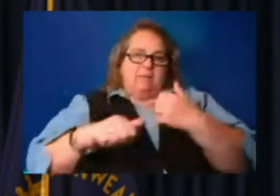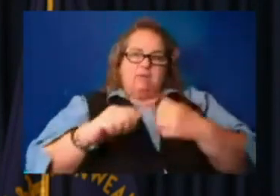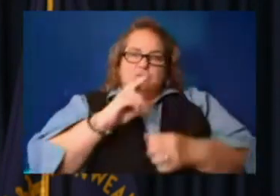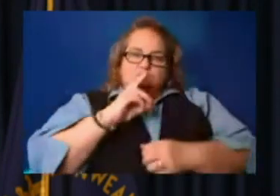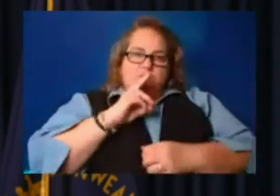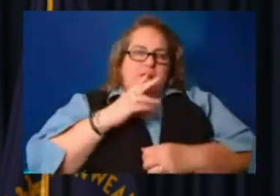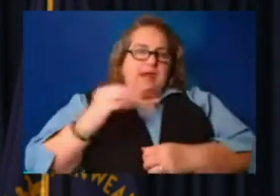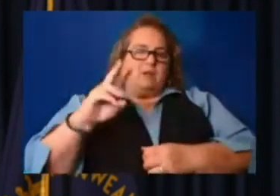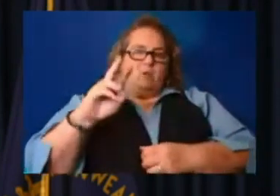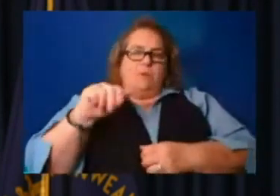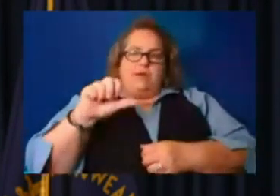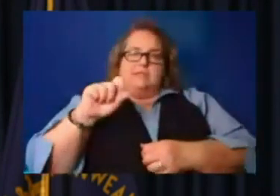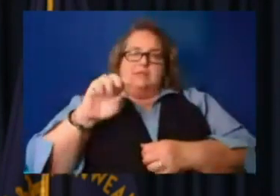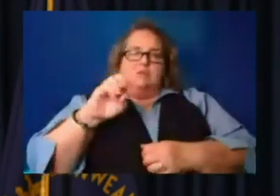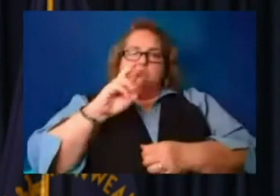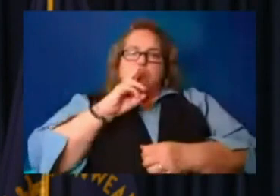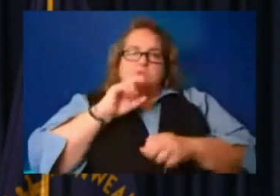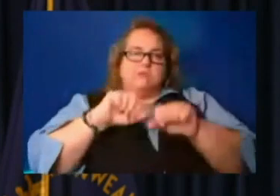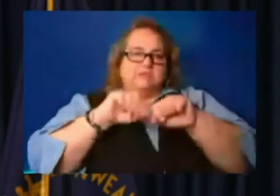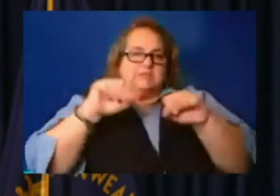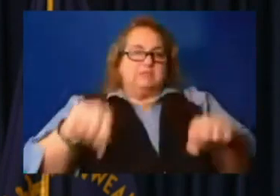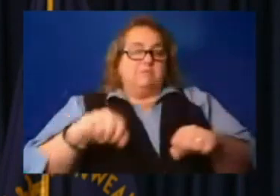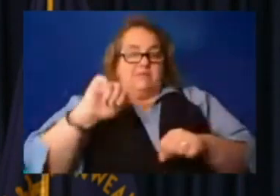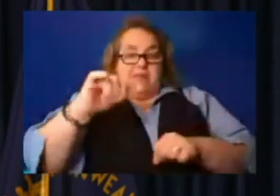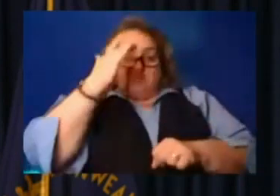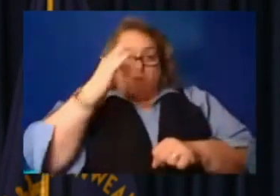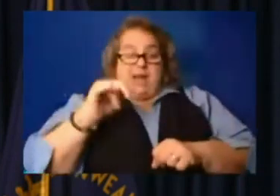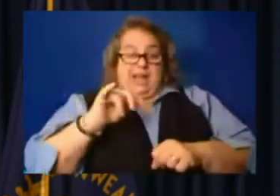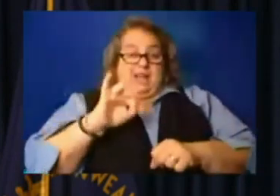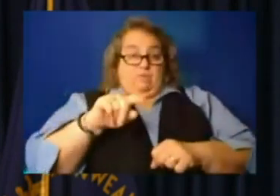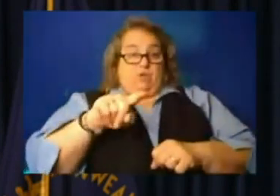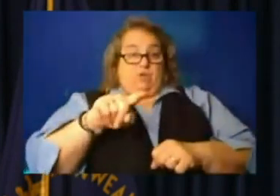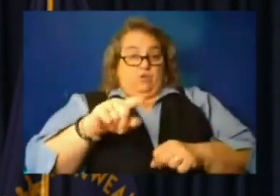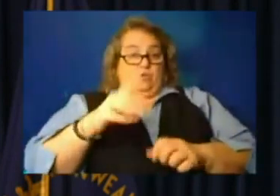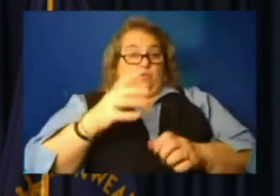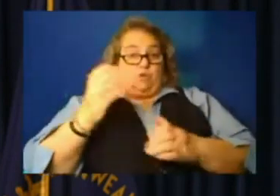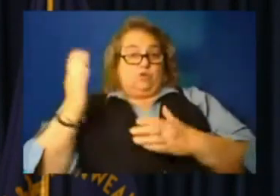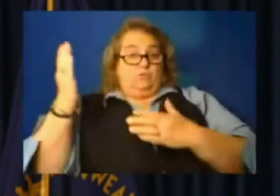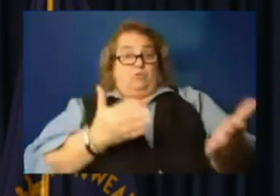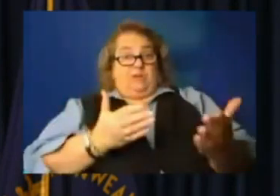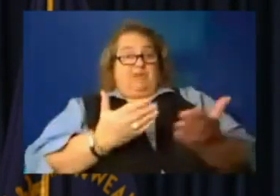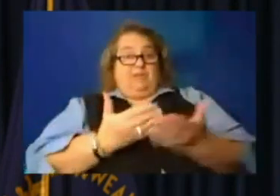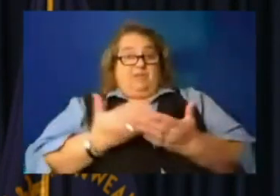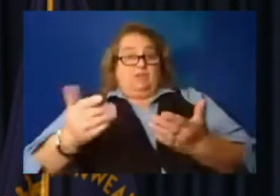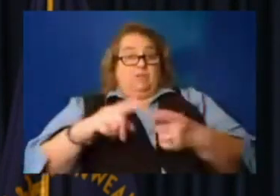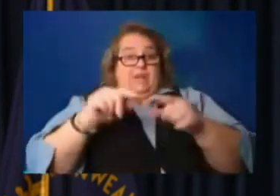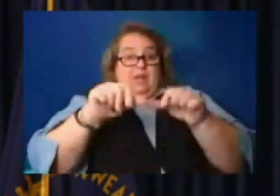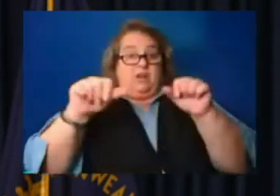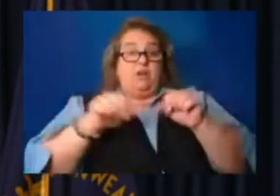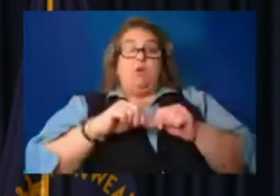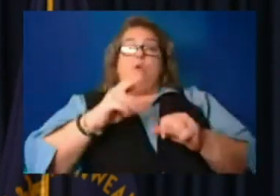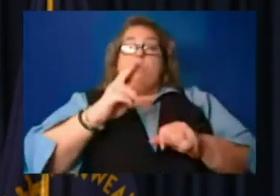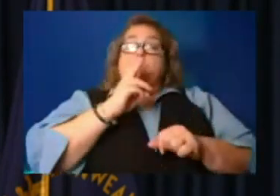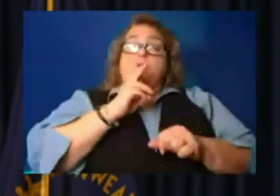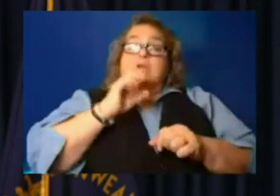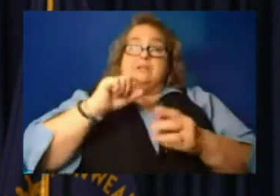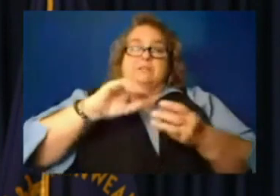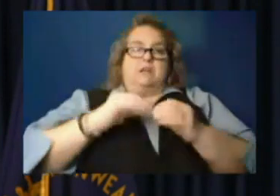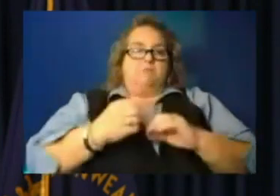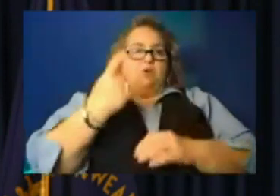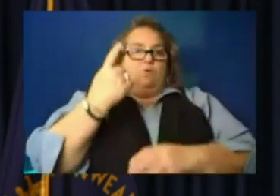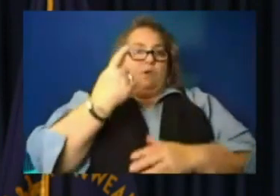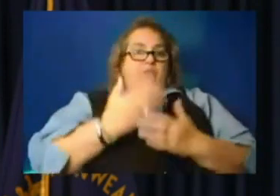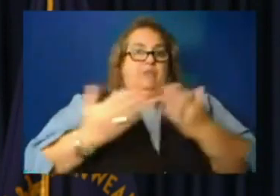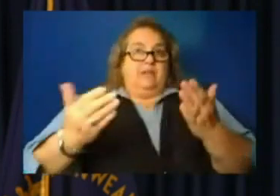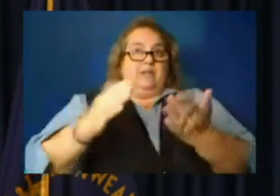And that's why, uh, if you are looking to bring goods to the area, water is the number one thing. Cleaning supplies would